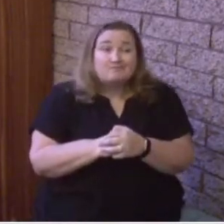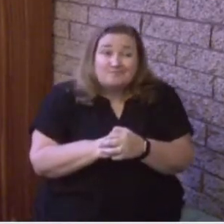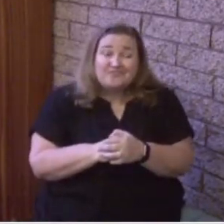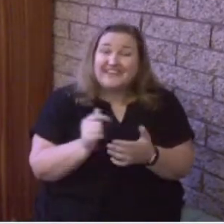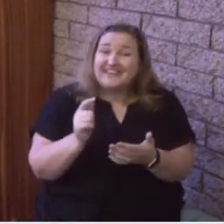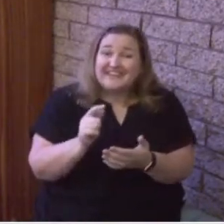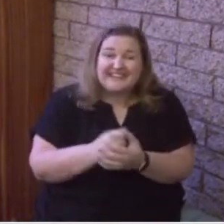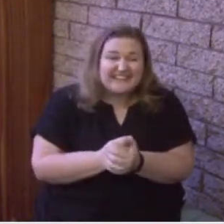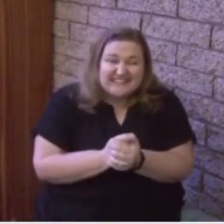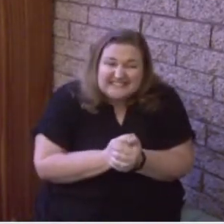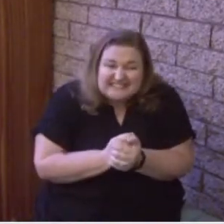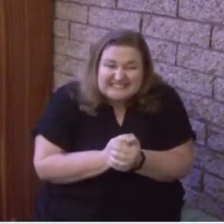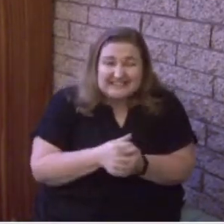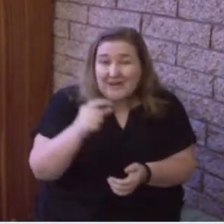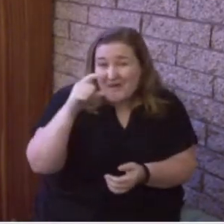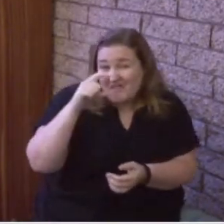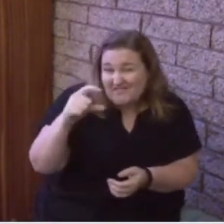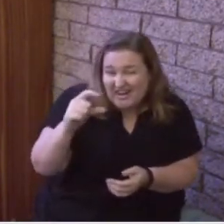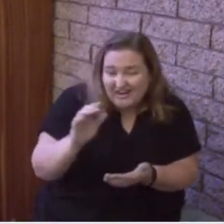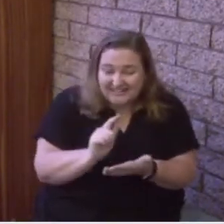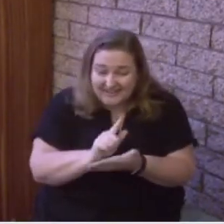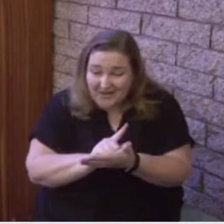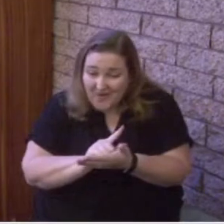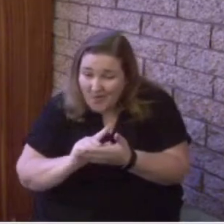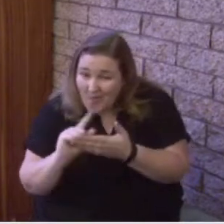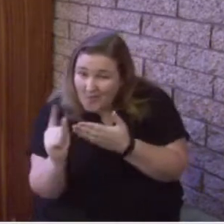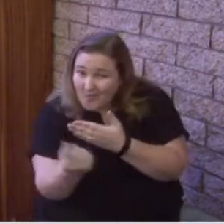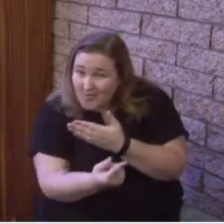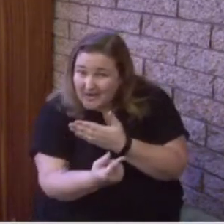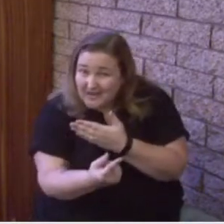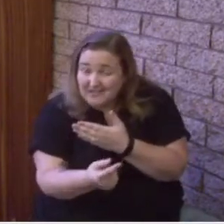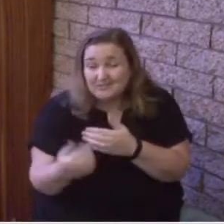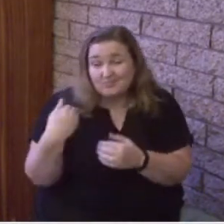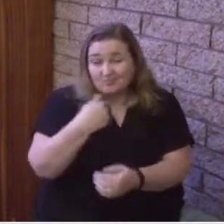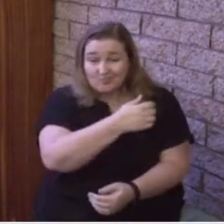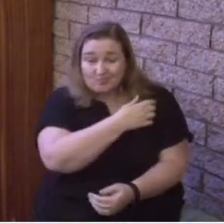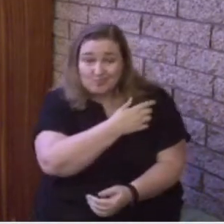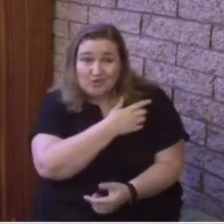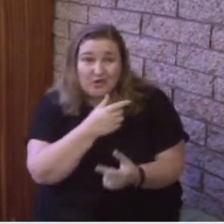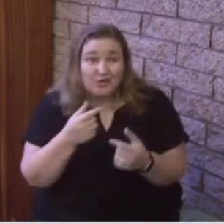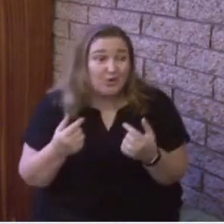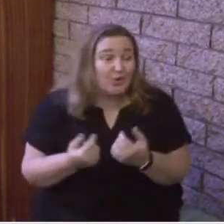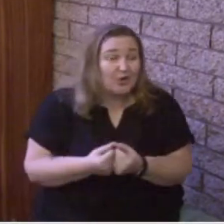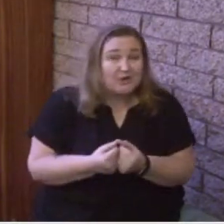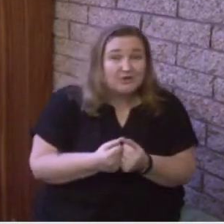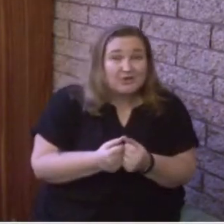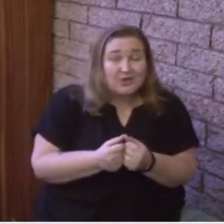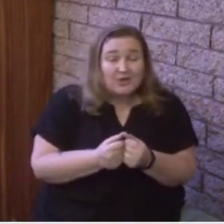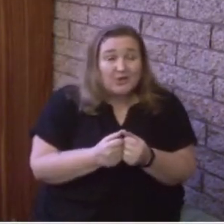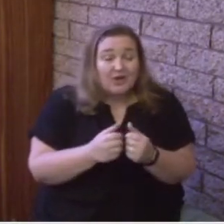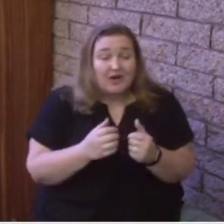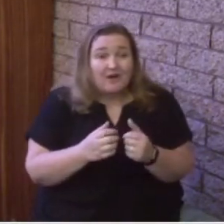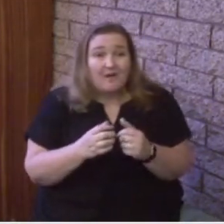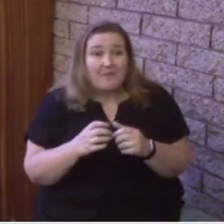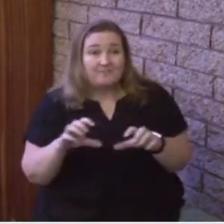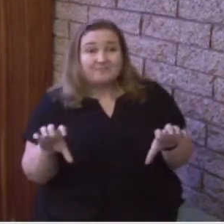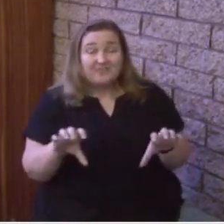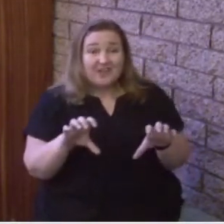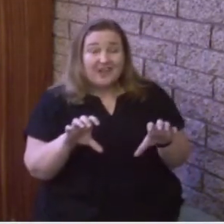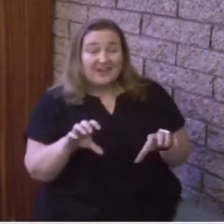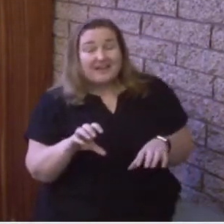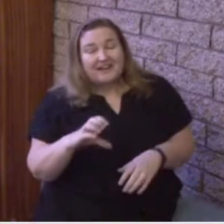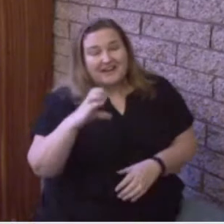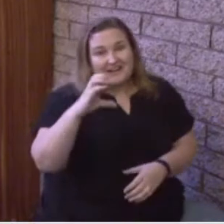you've got so many shopping days left, in just a few weeks, we are going to celebrate Christmas. That's the birth of